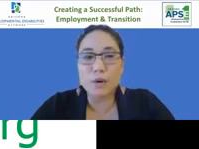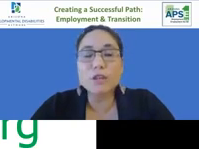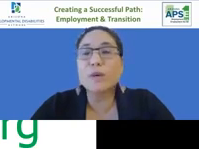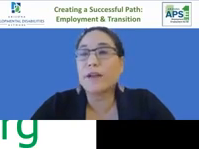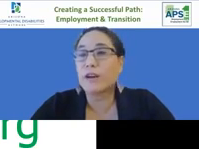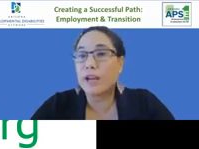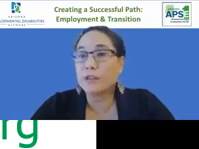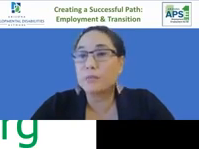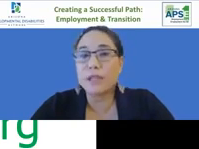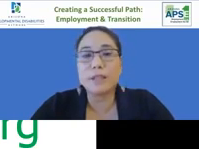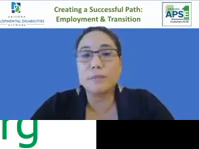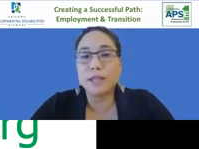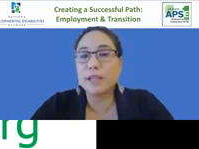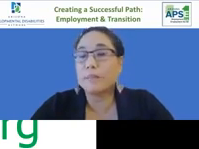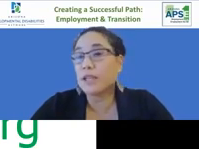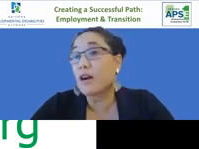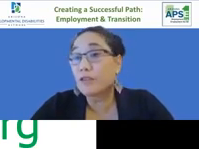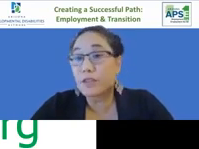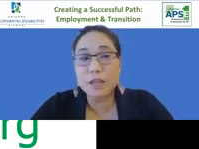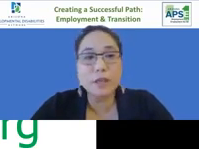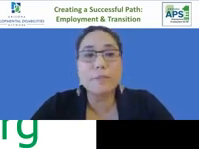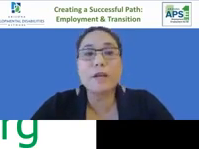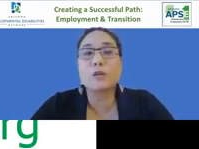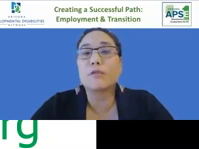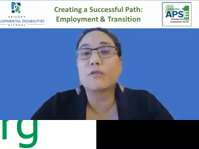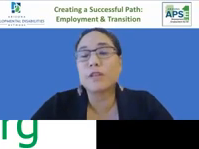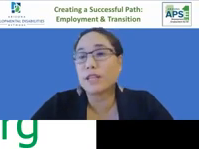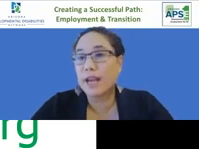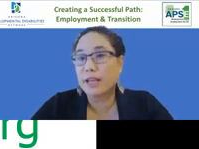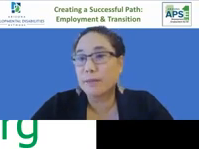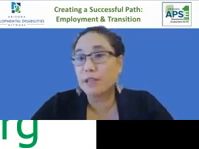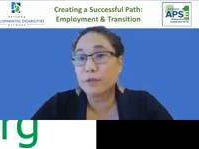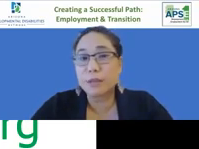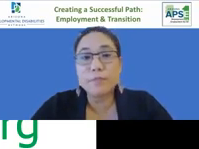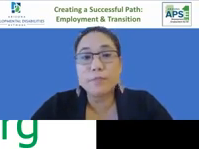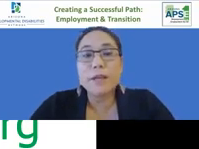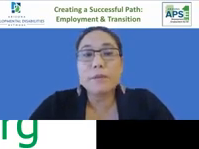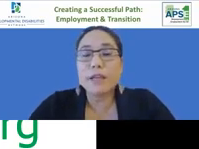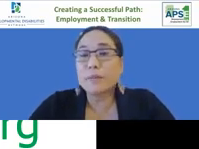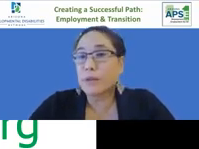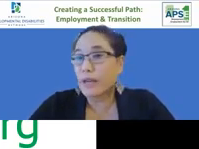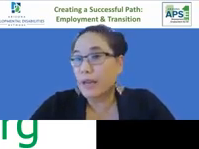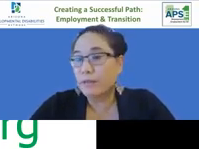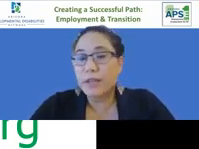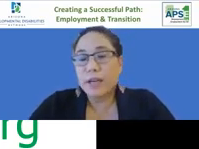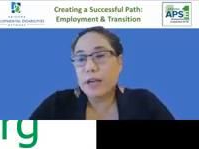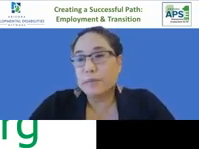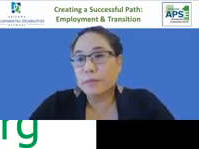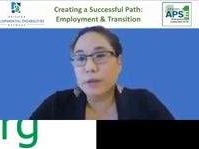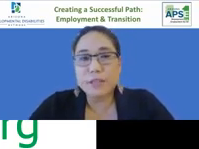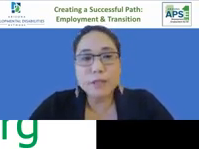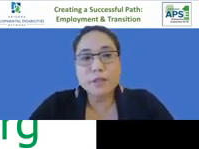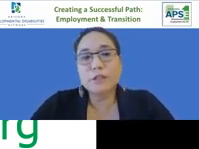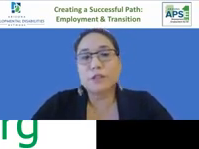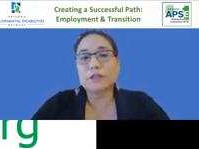.org we have our annual meeting meeting and a mini conference coming up october 4th at 9 a.m to 3 p.m where we're going to have um